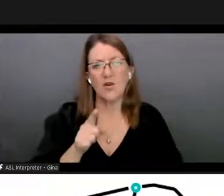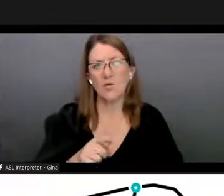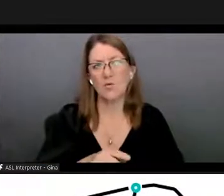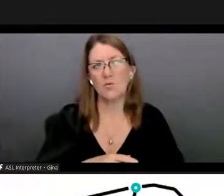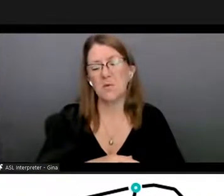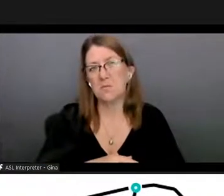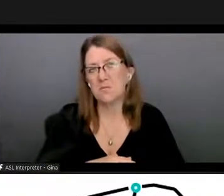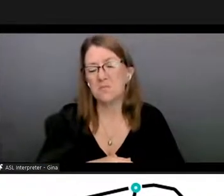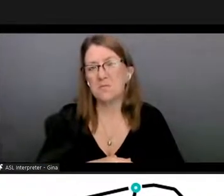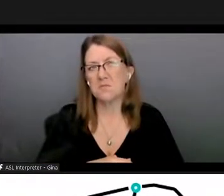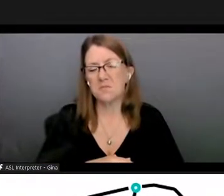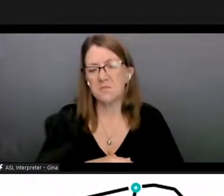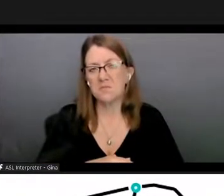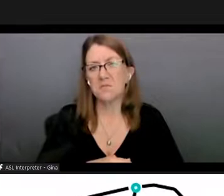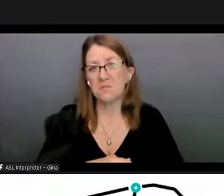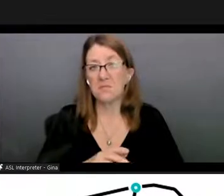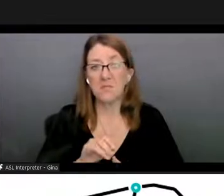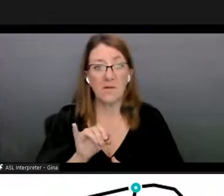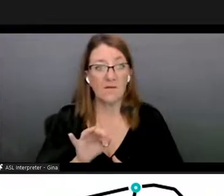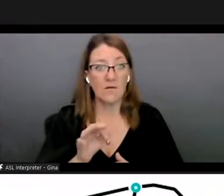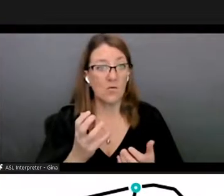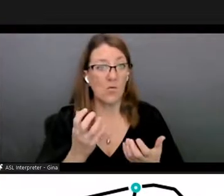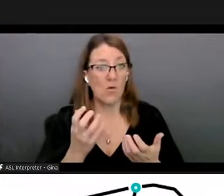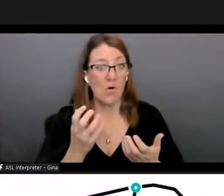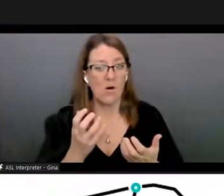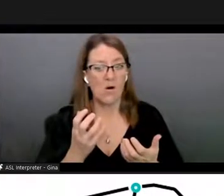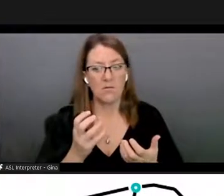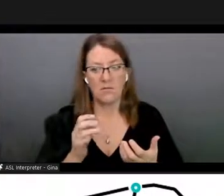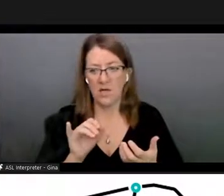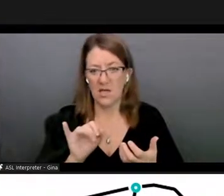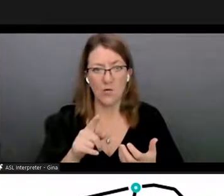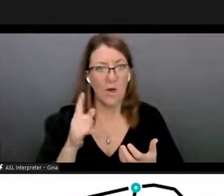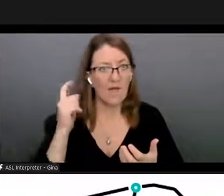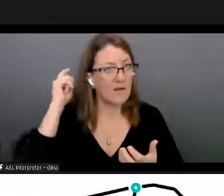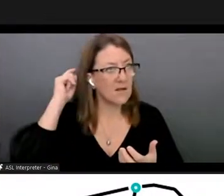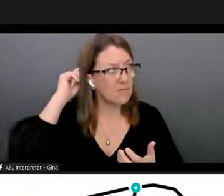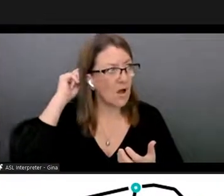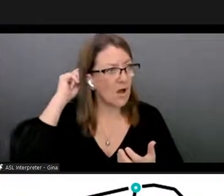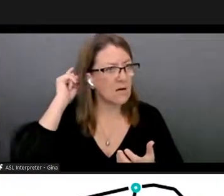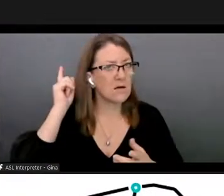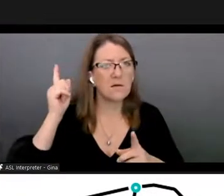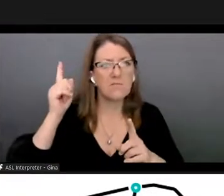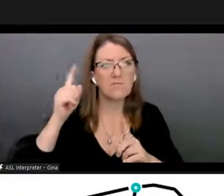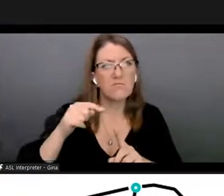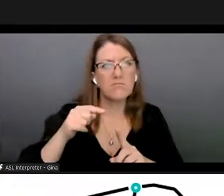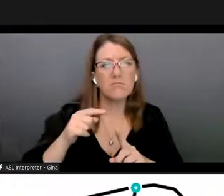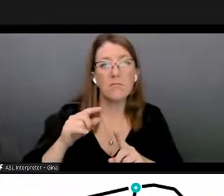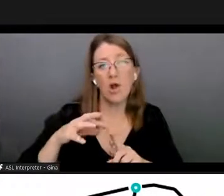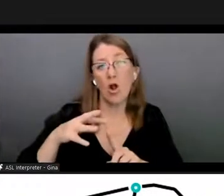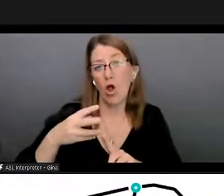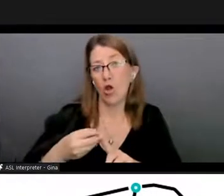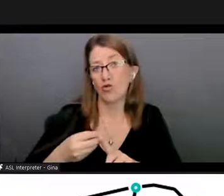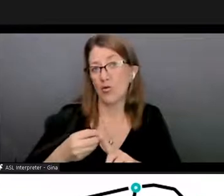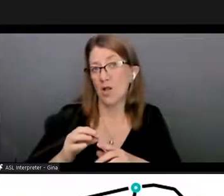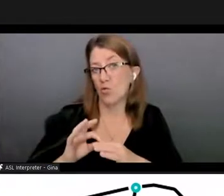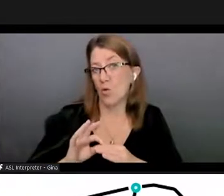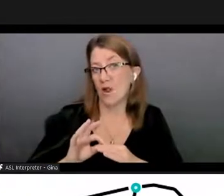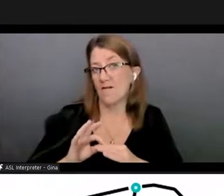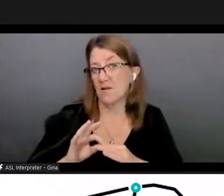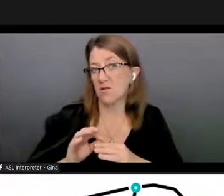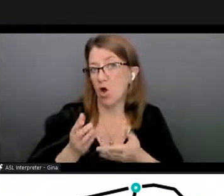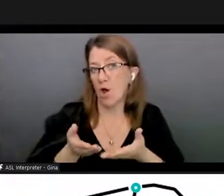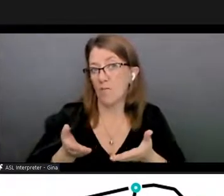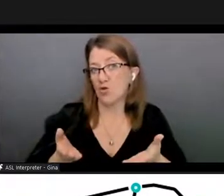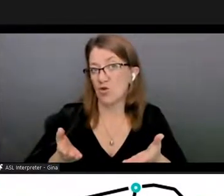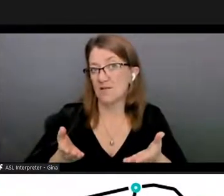if you wanted to kind of if you if you had in mind particular perhaps culturally relevant objects that you wanted to detect